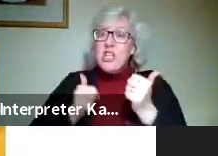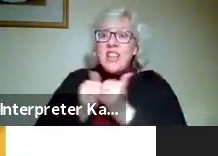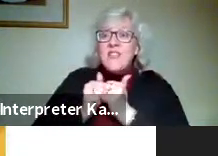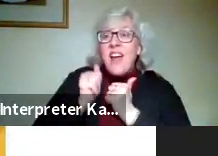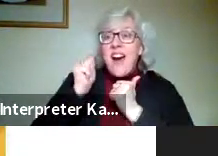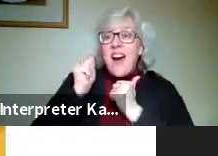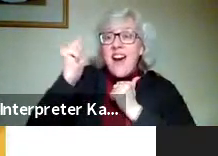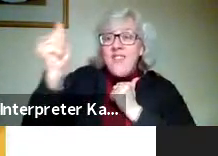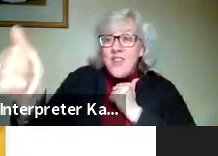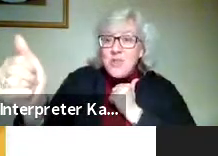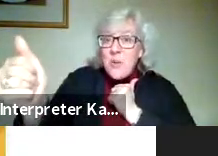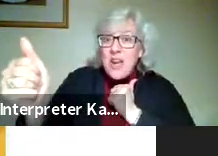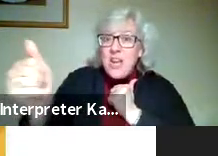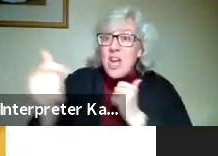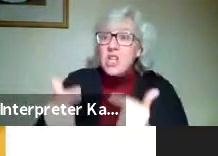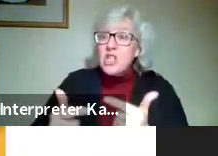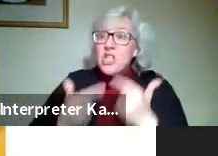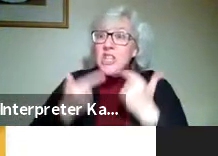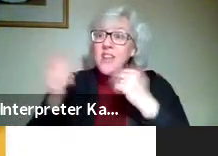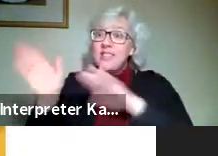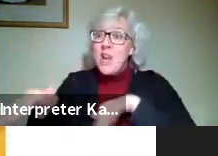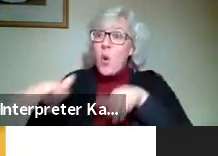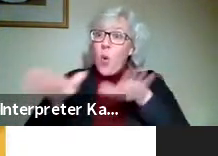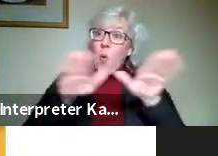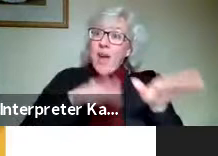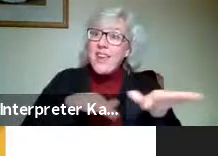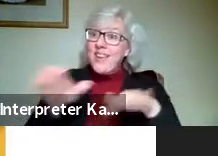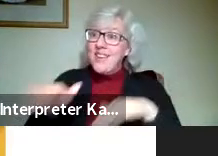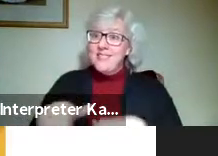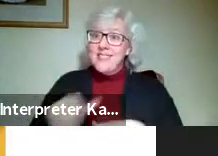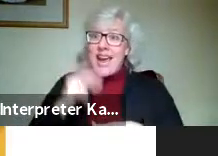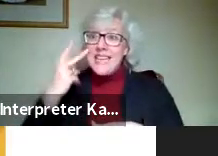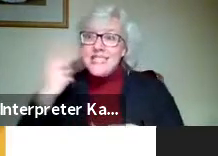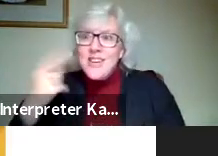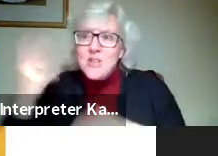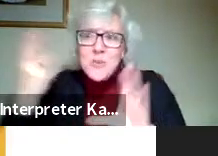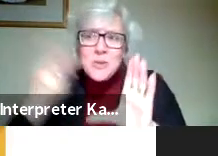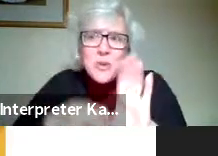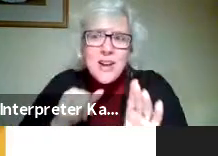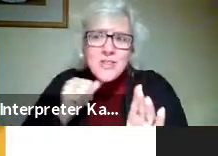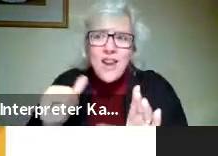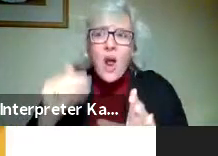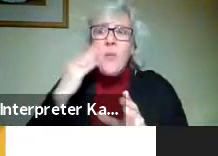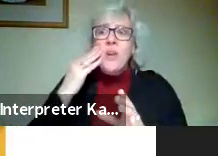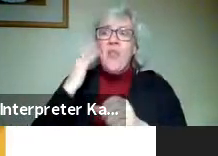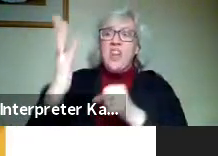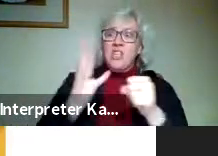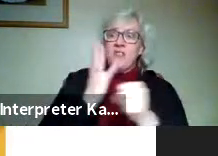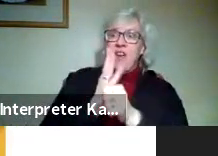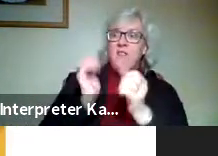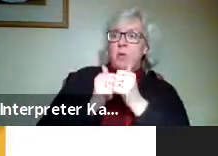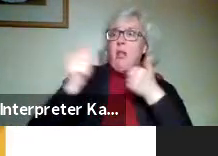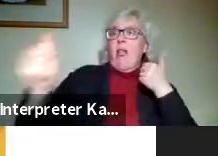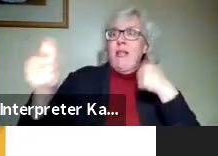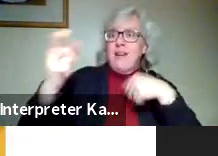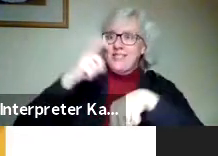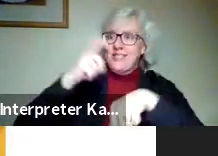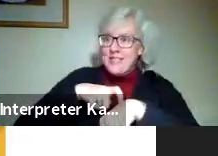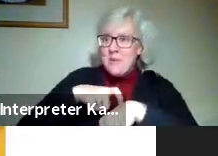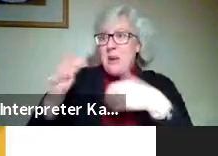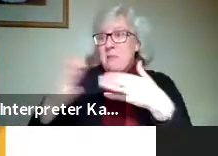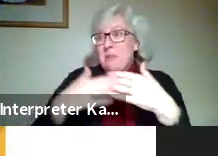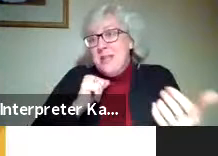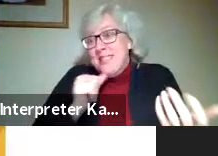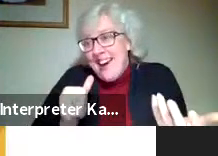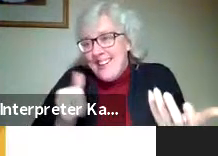away this year. Chelsea's in Hawaii, and I didn't see in the chat if Chelsea was joining us. You know there's that five-hour time difference, so maybe she